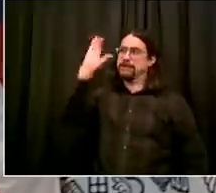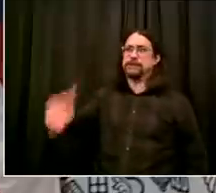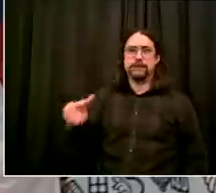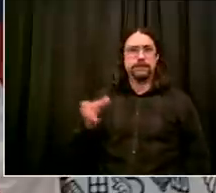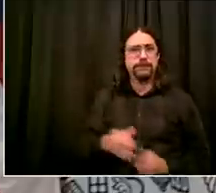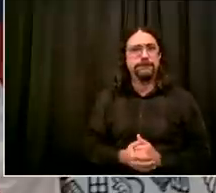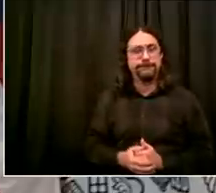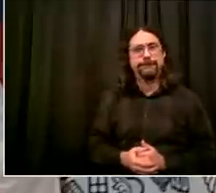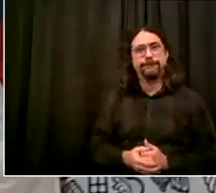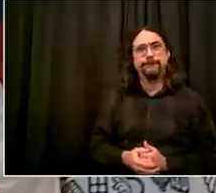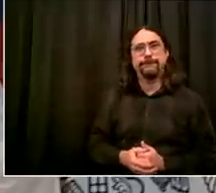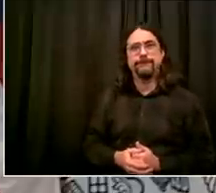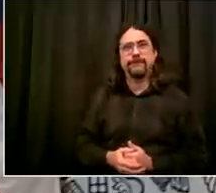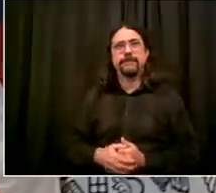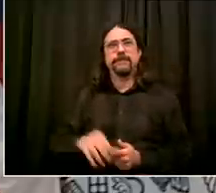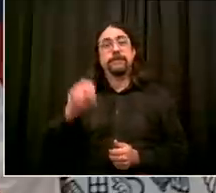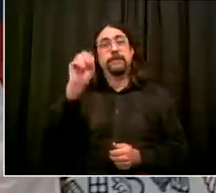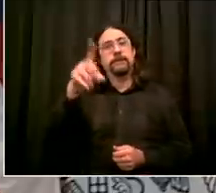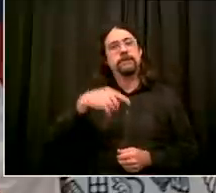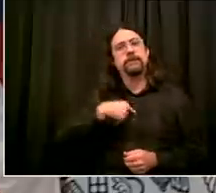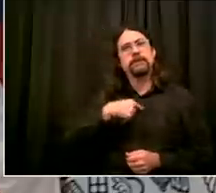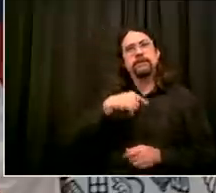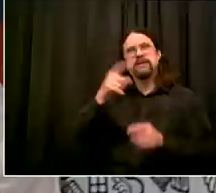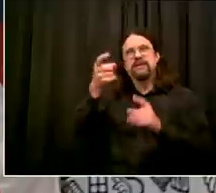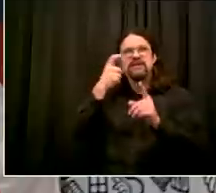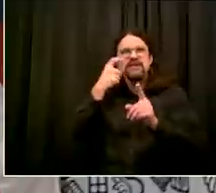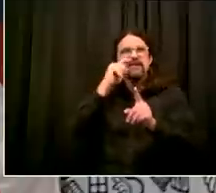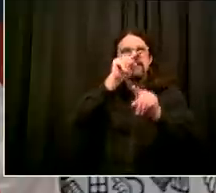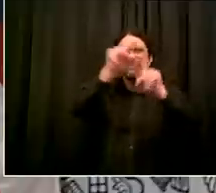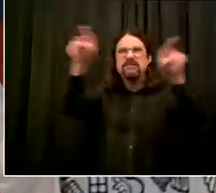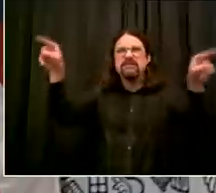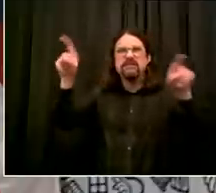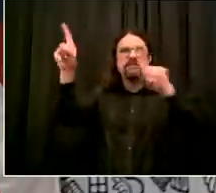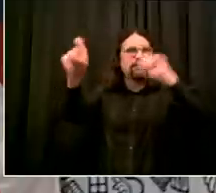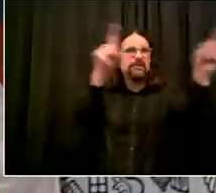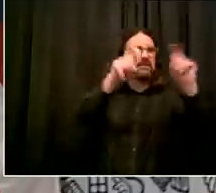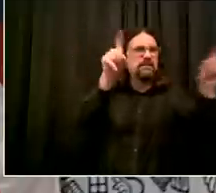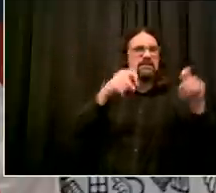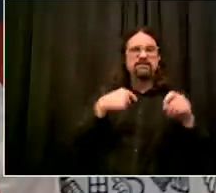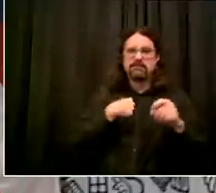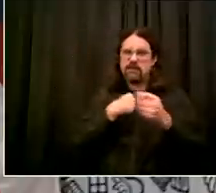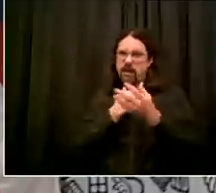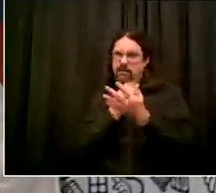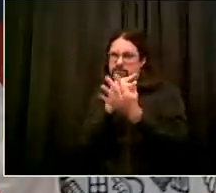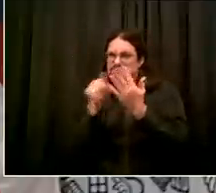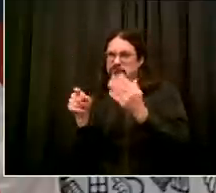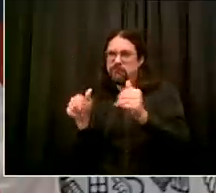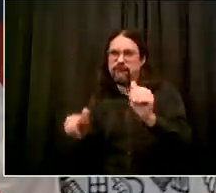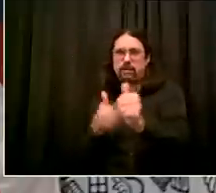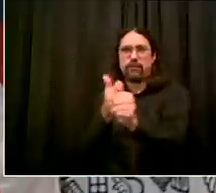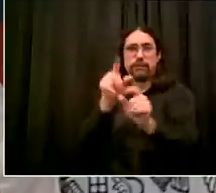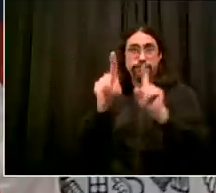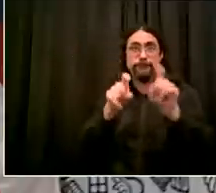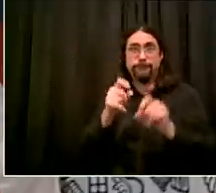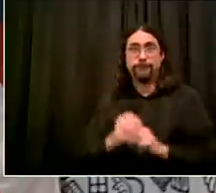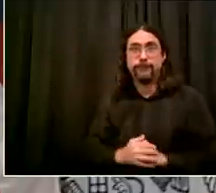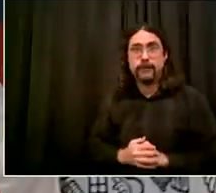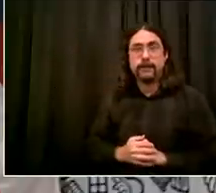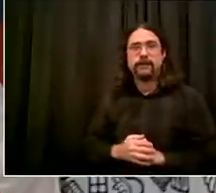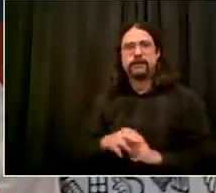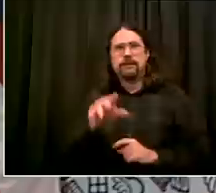that the numbers are coming in the way you need them to with regards to teacher staffing levels what is the number you're shooting for